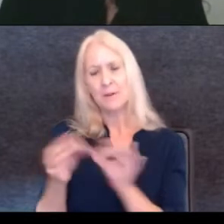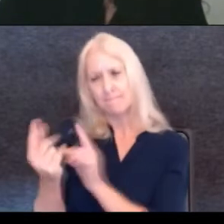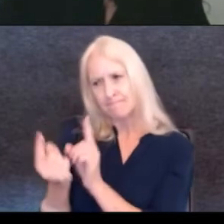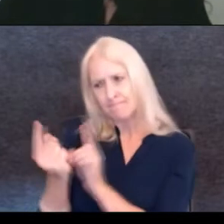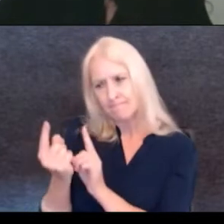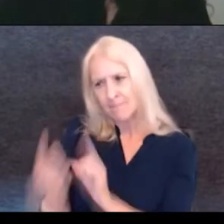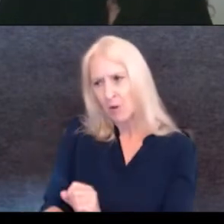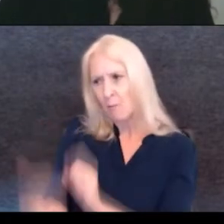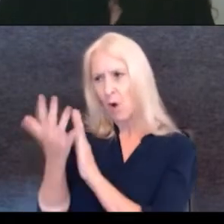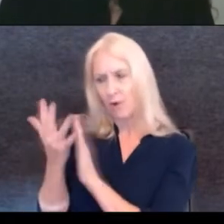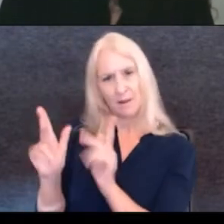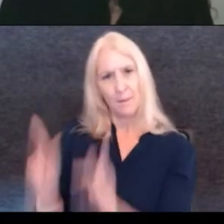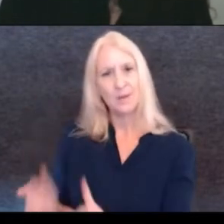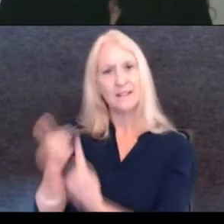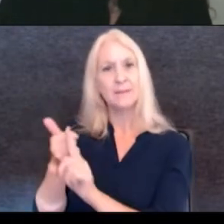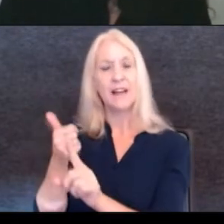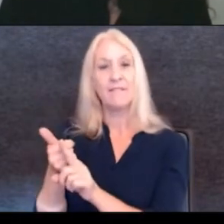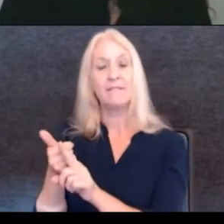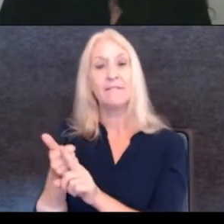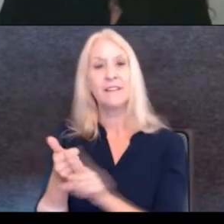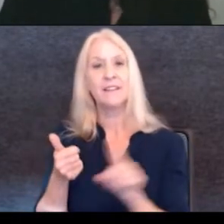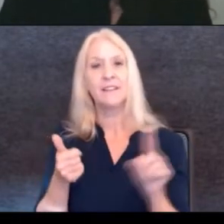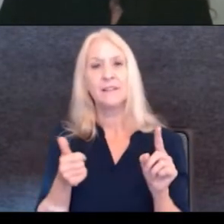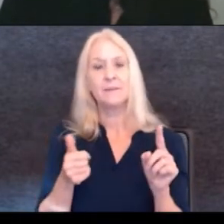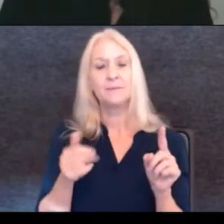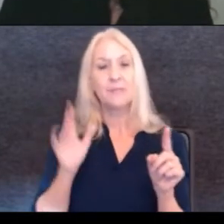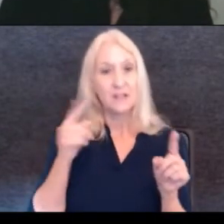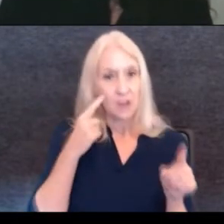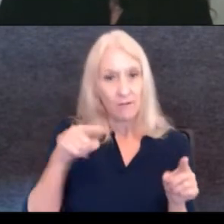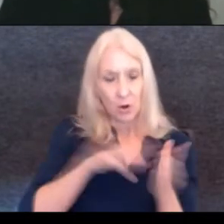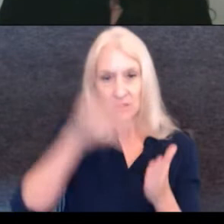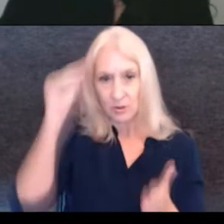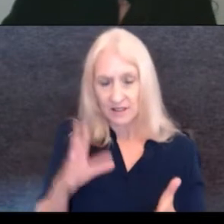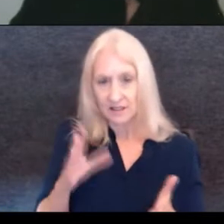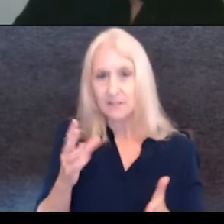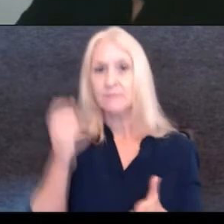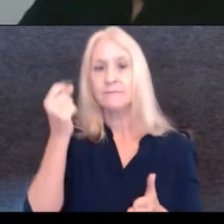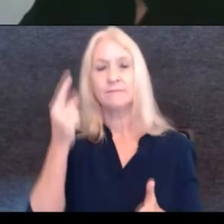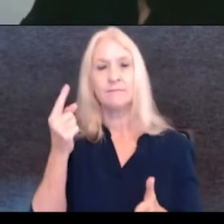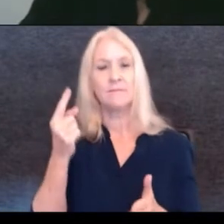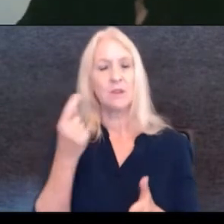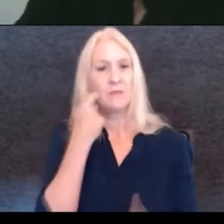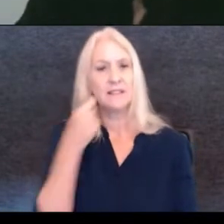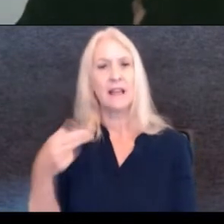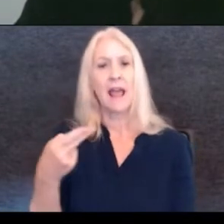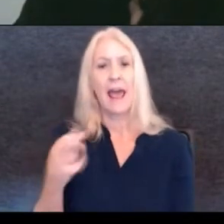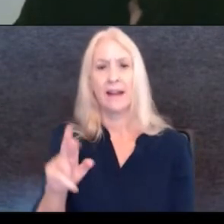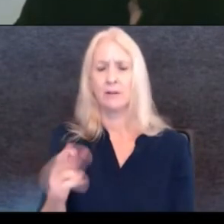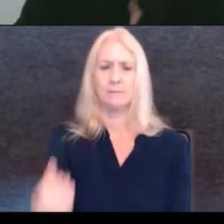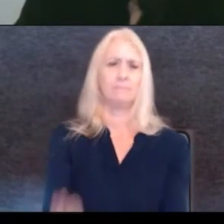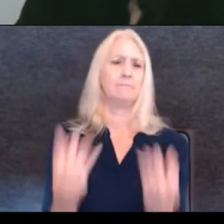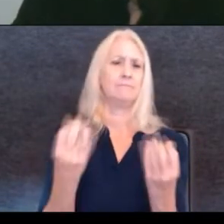approach. Yeah, so just for students out there, this, this makes a lot of sense. And you just heard Hector, who has a lot of clients,